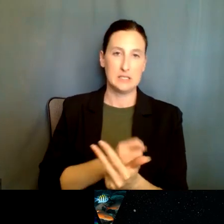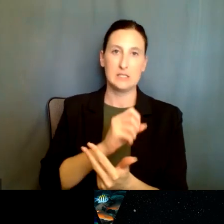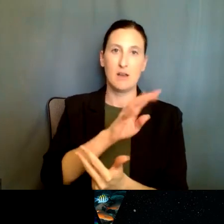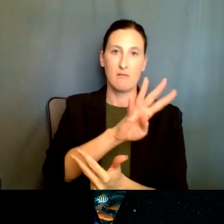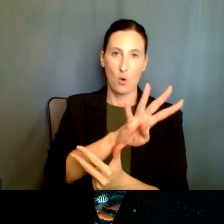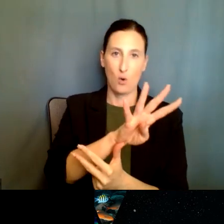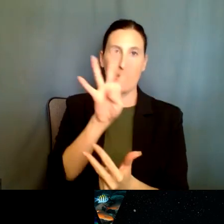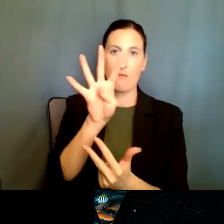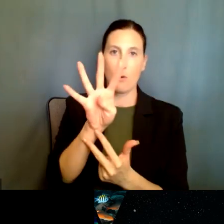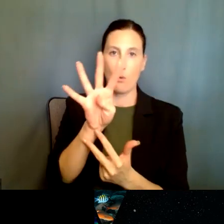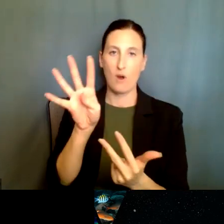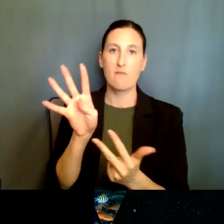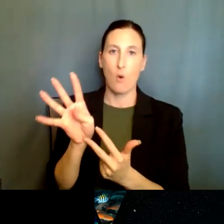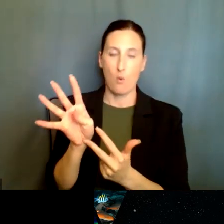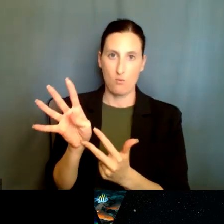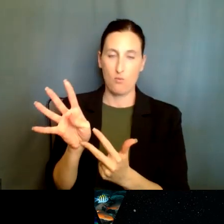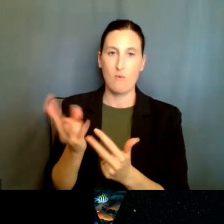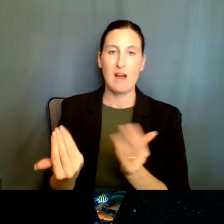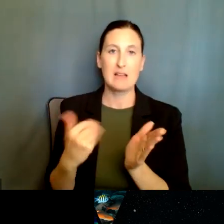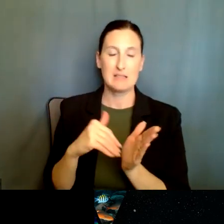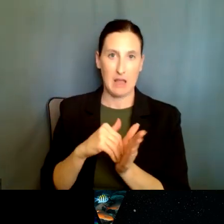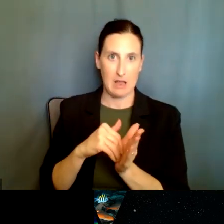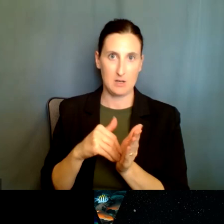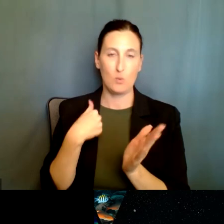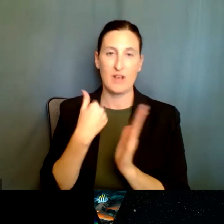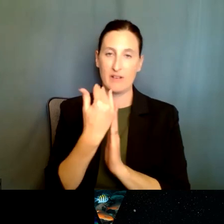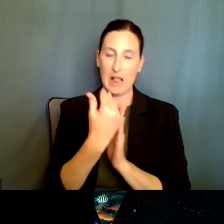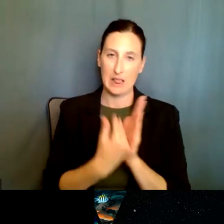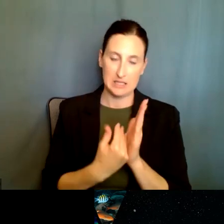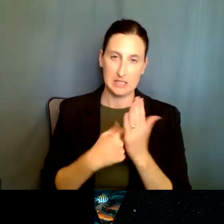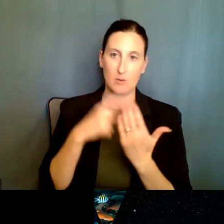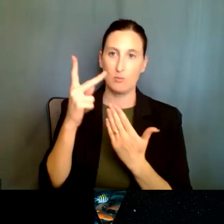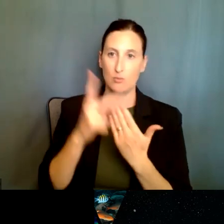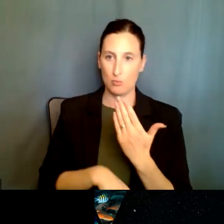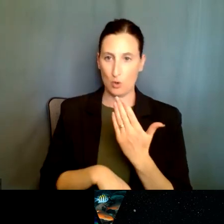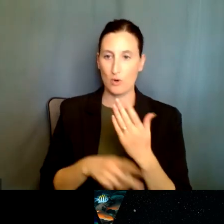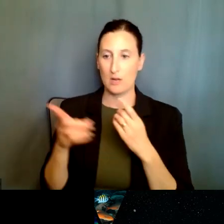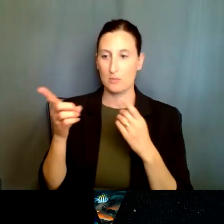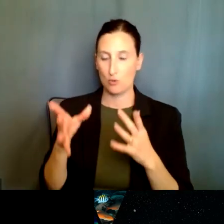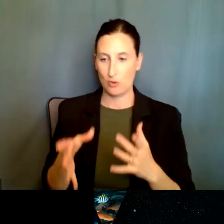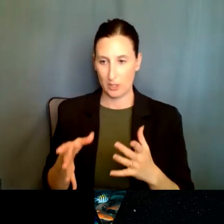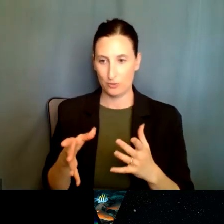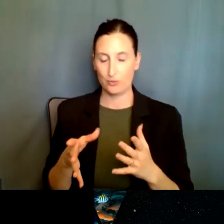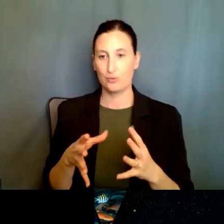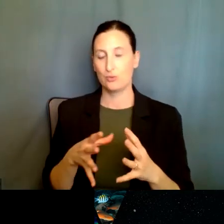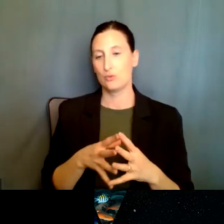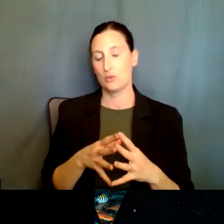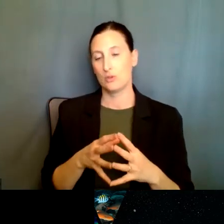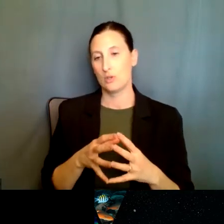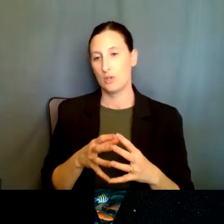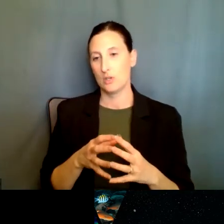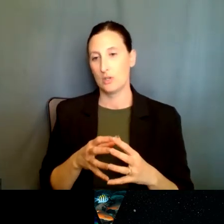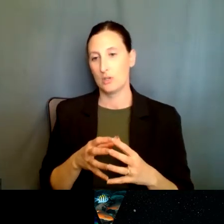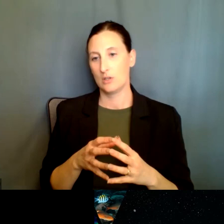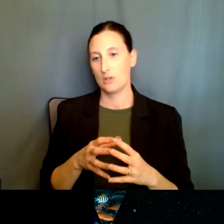So again, there is a, a list of program directors at the end. Best thing is to, um, send